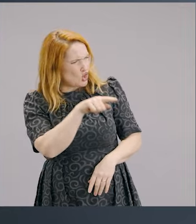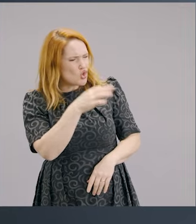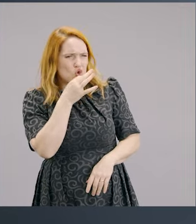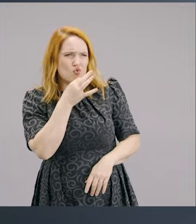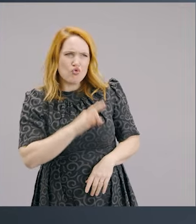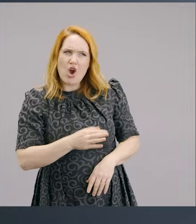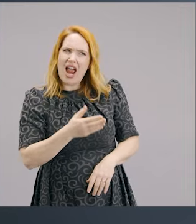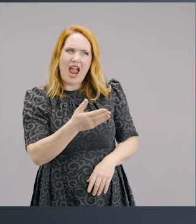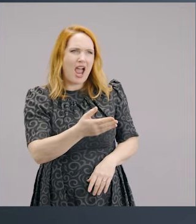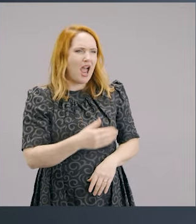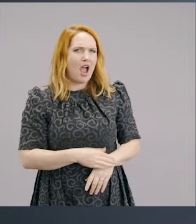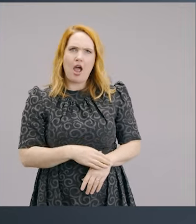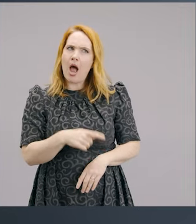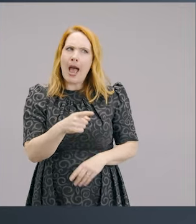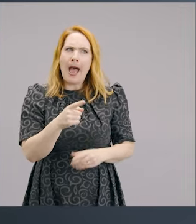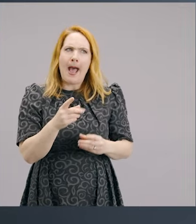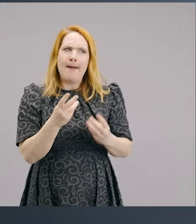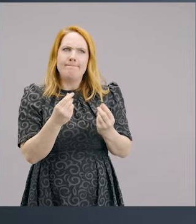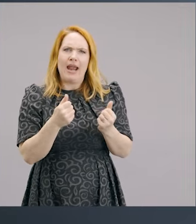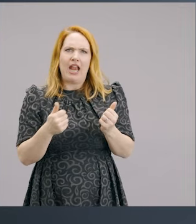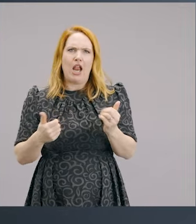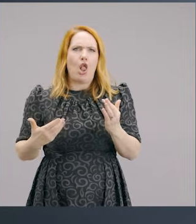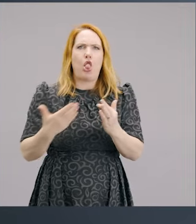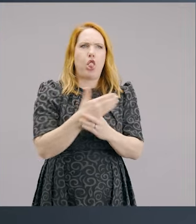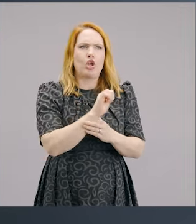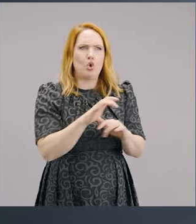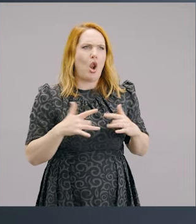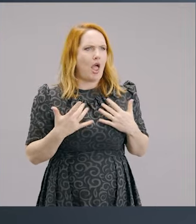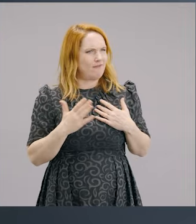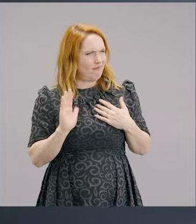I said, you know, money doesn't seem to have destroyed you. Most people I know when they